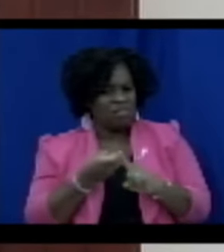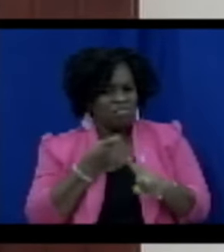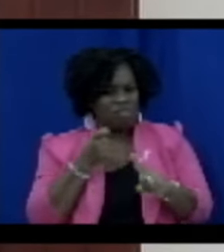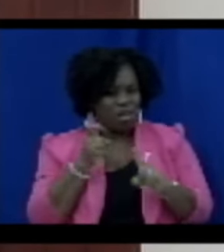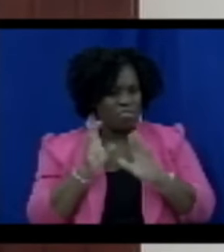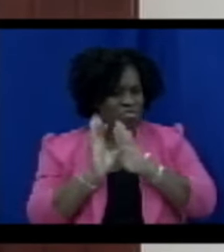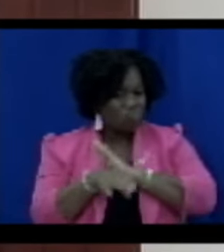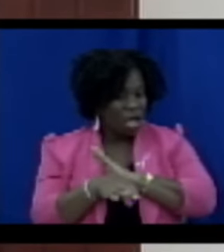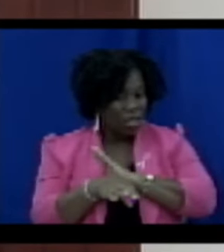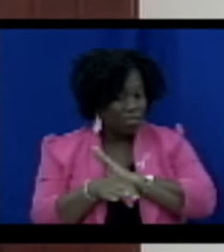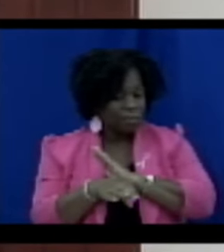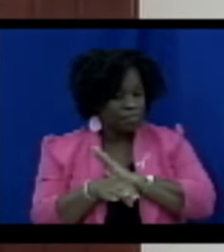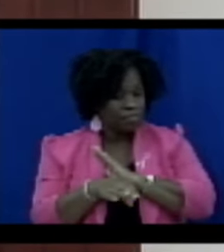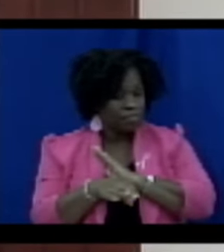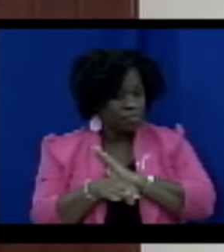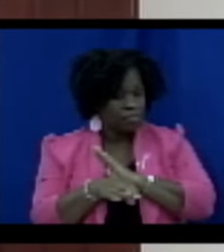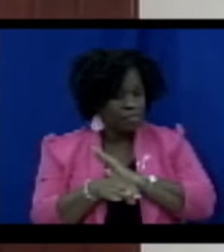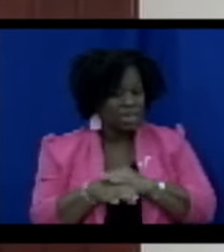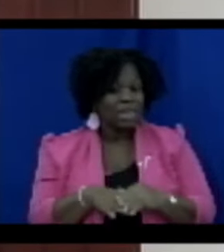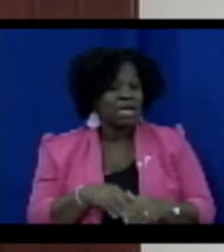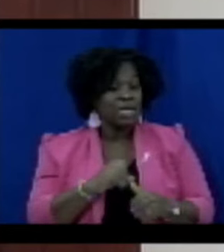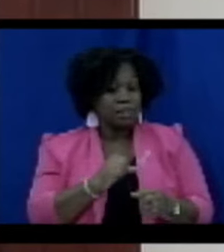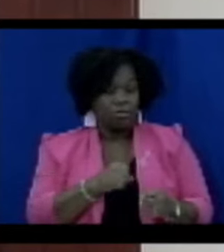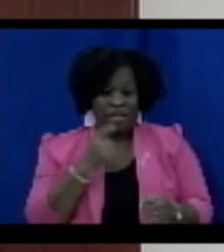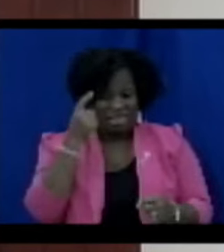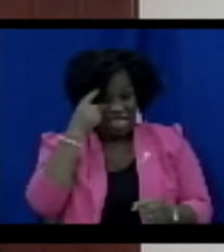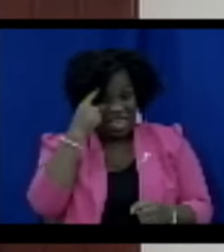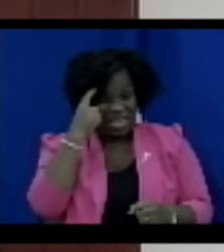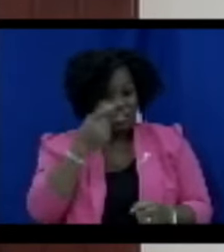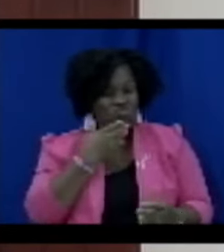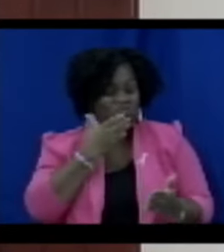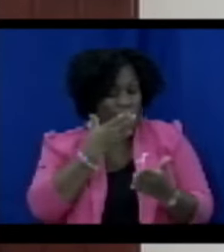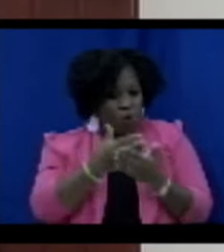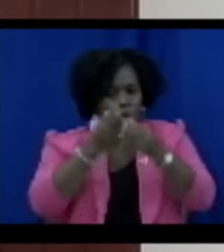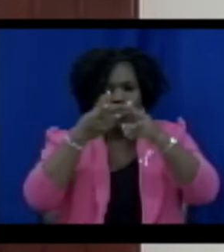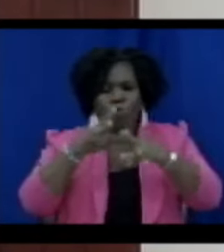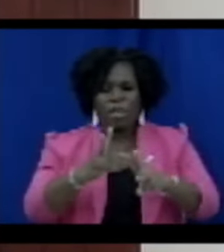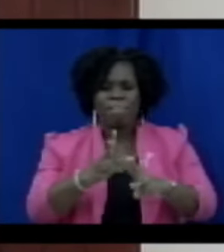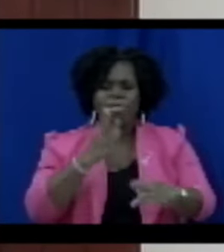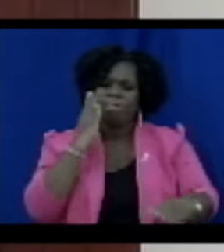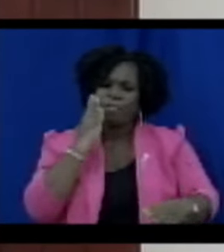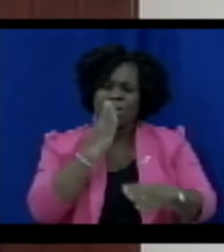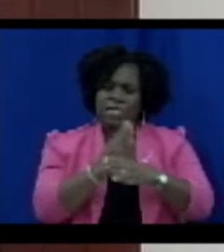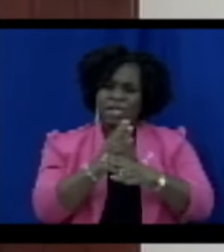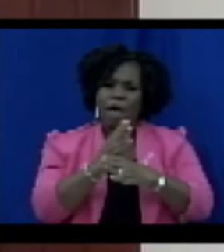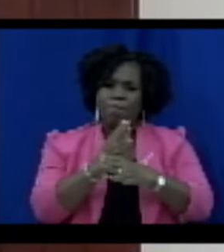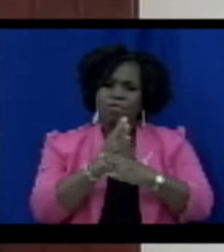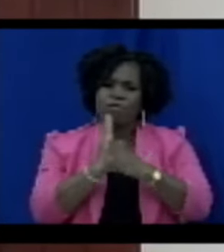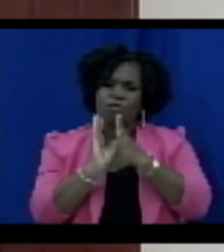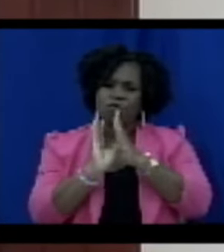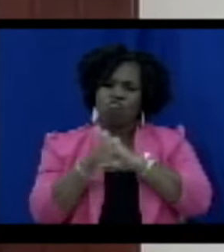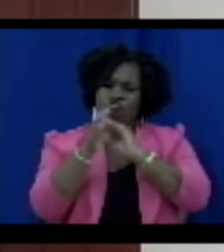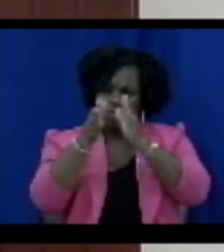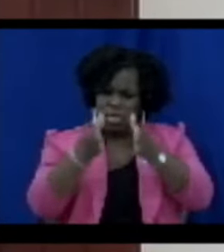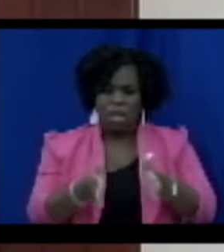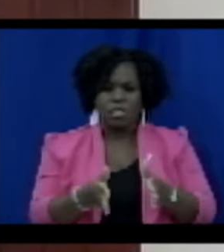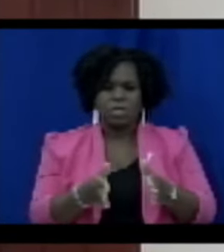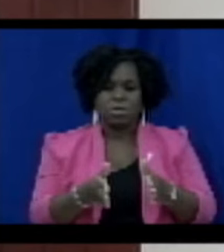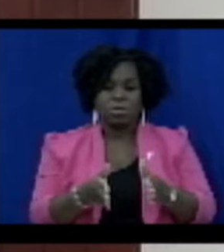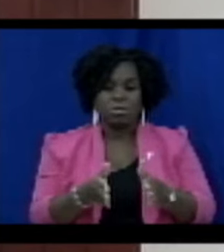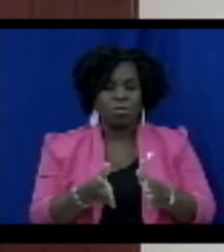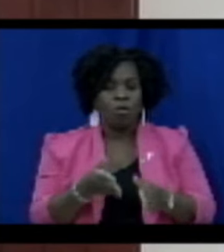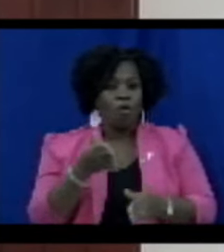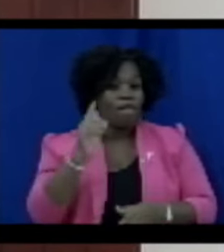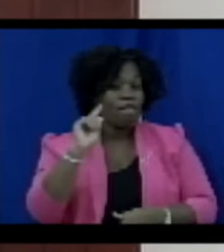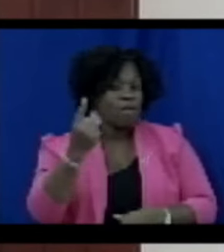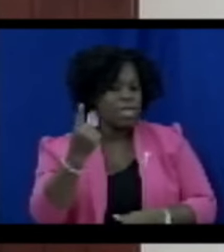serves as a powerful deterrent to criminals for several compelling reasons. First and foremost, it hits criminals